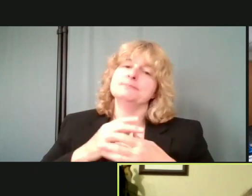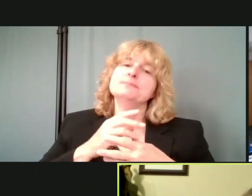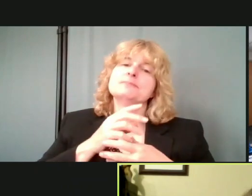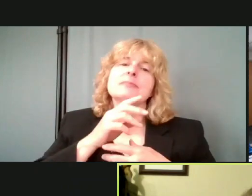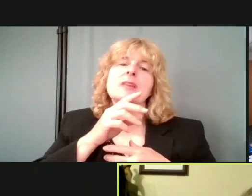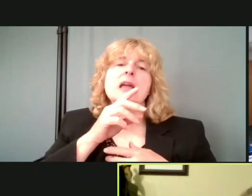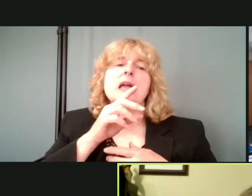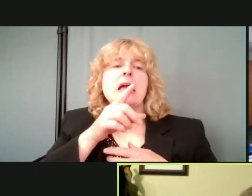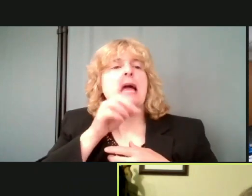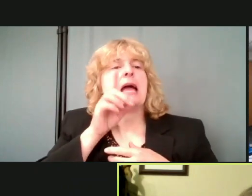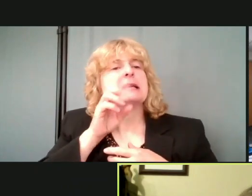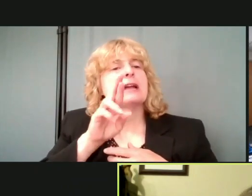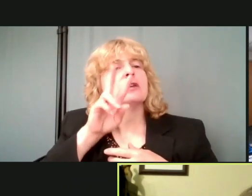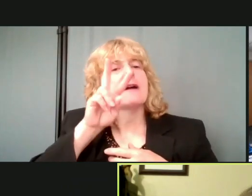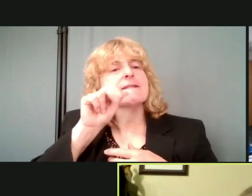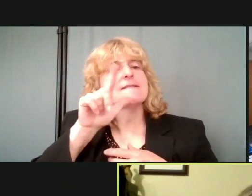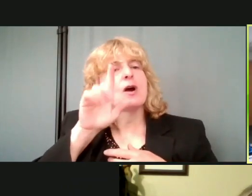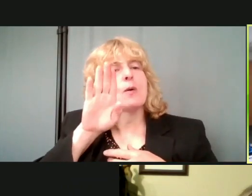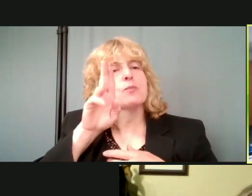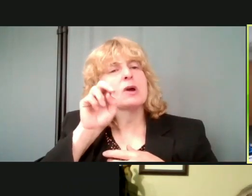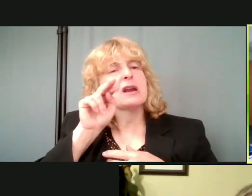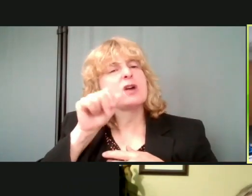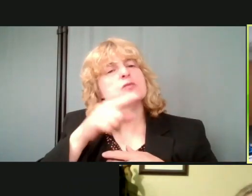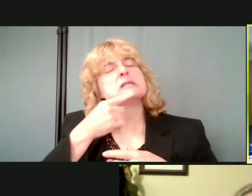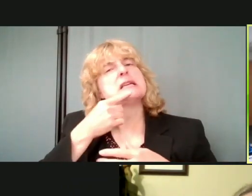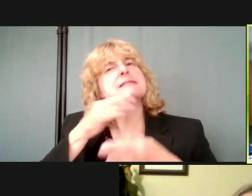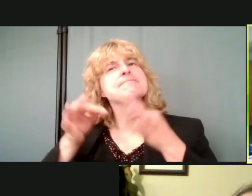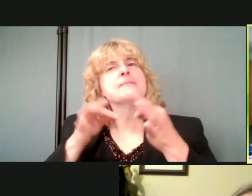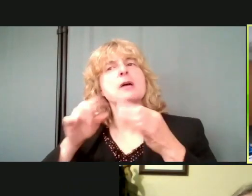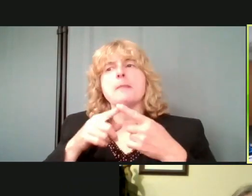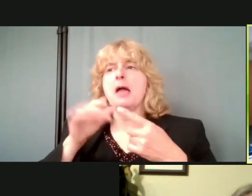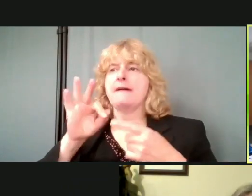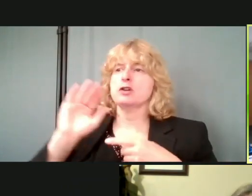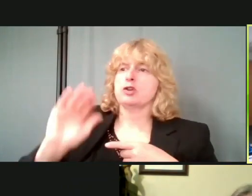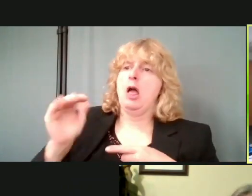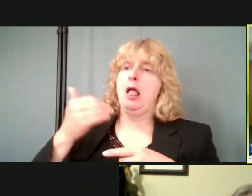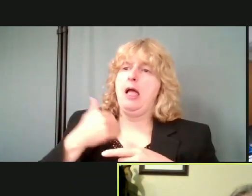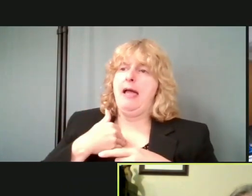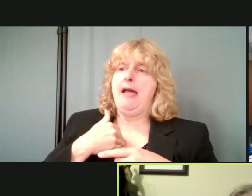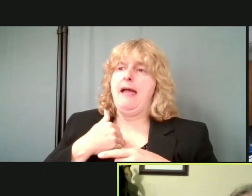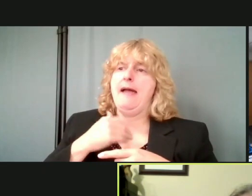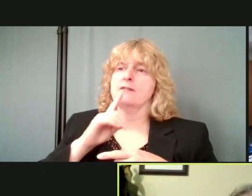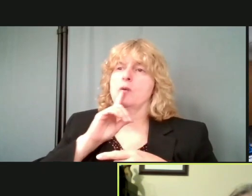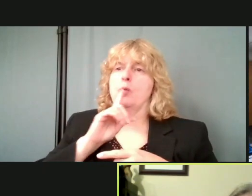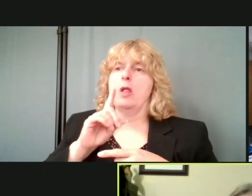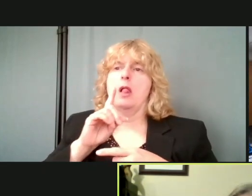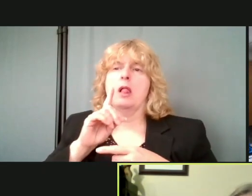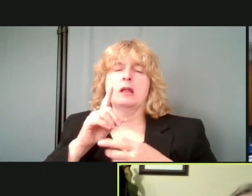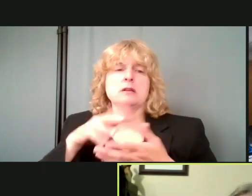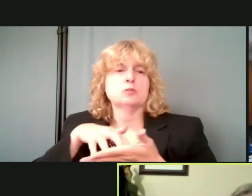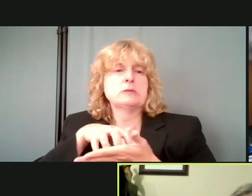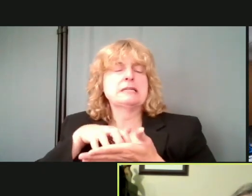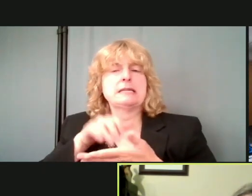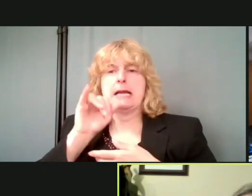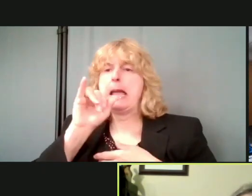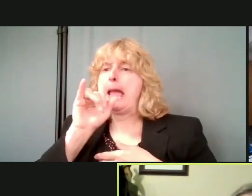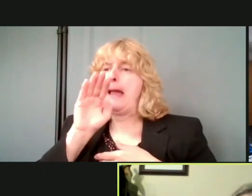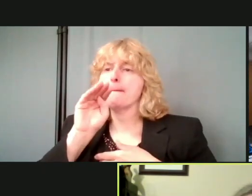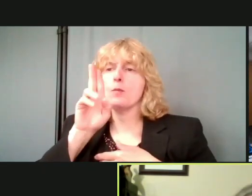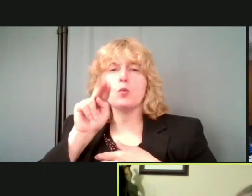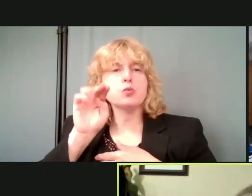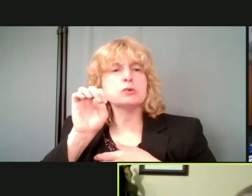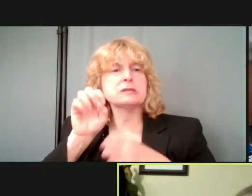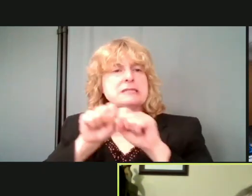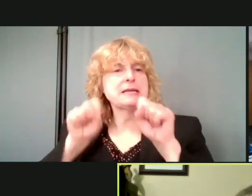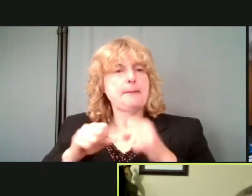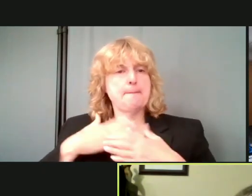depressed immune system means, what might like describe what that looks like if your child has a depressed immune system, does that mean like